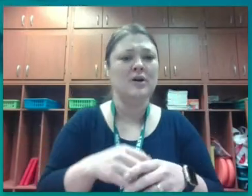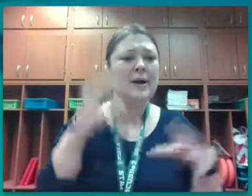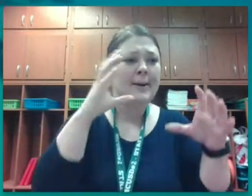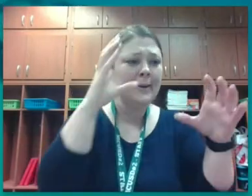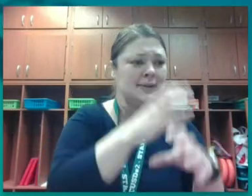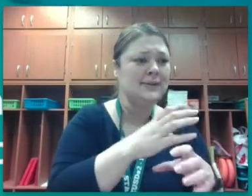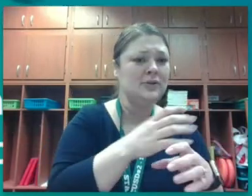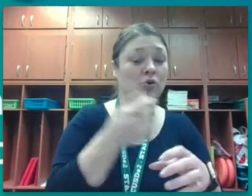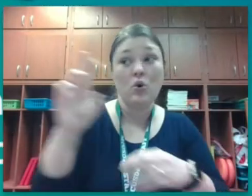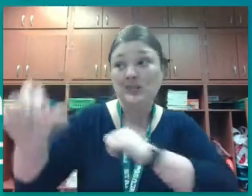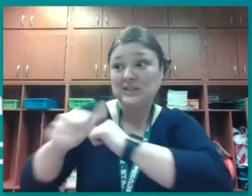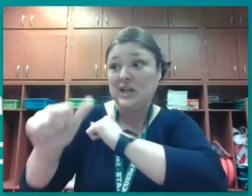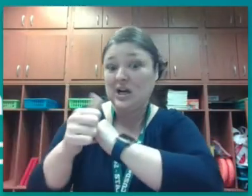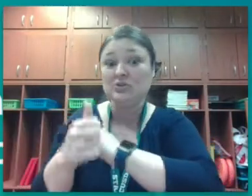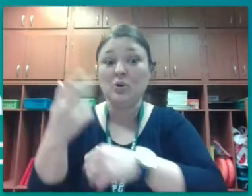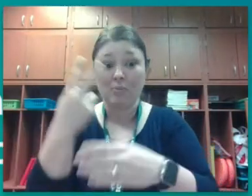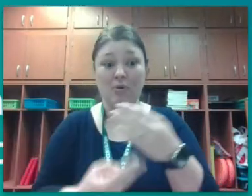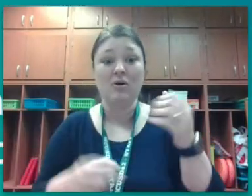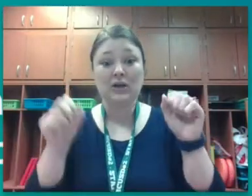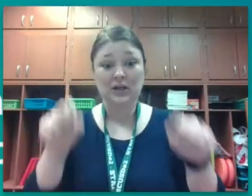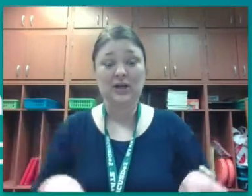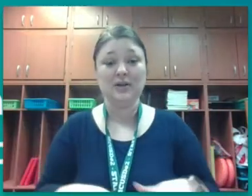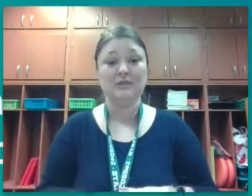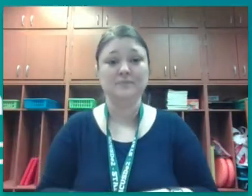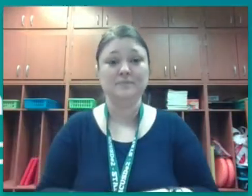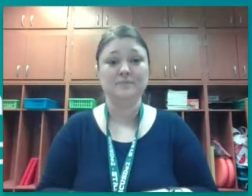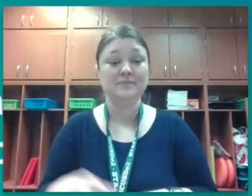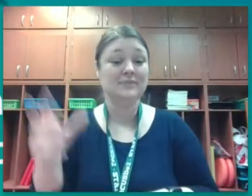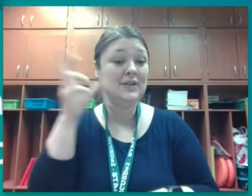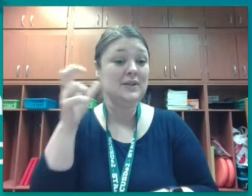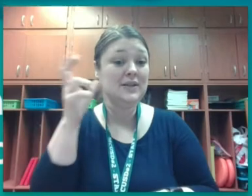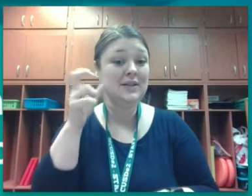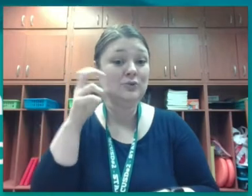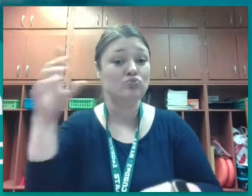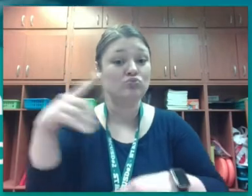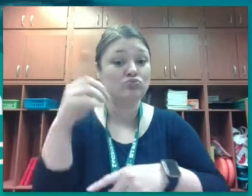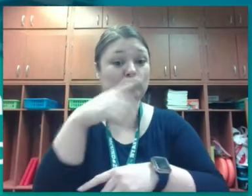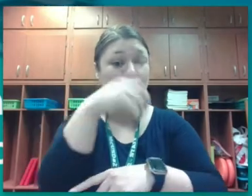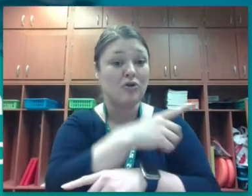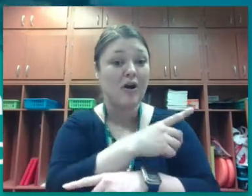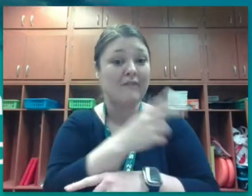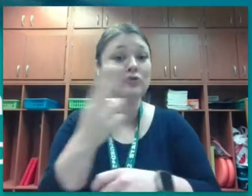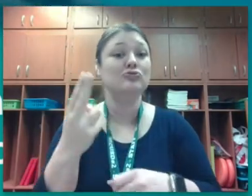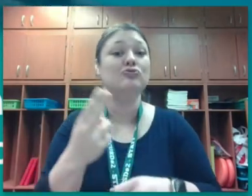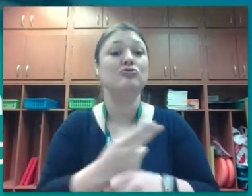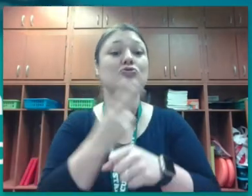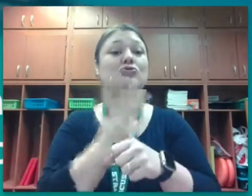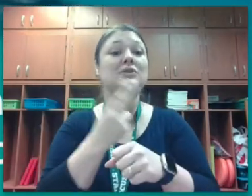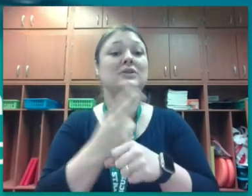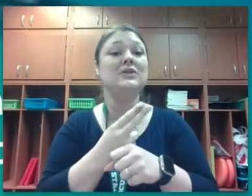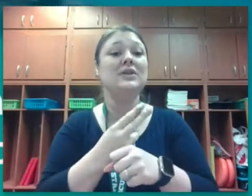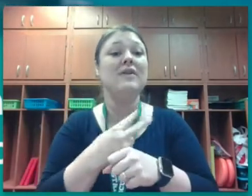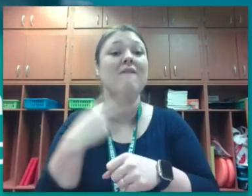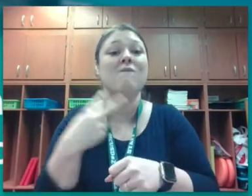take a listen to a dolphin using his clicks